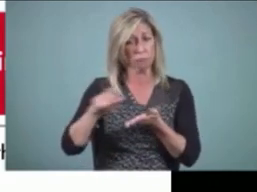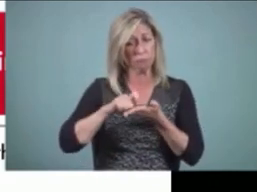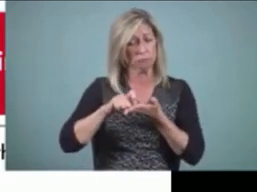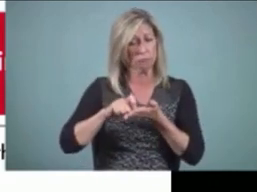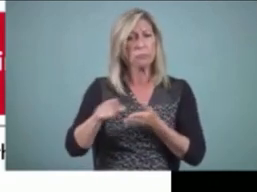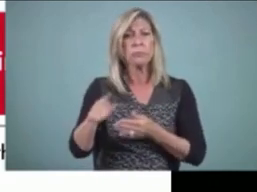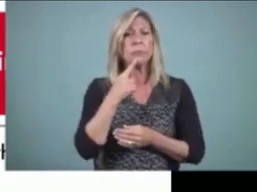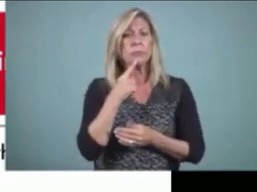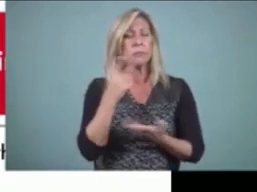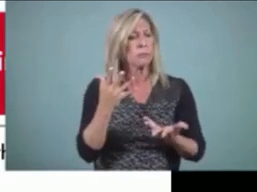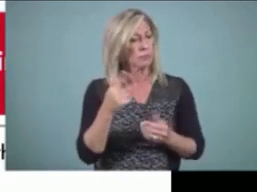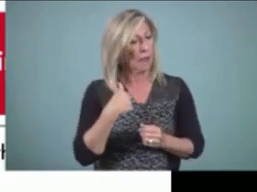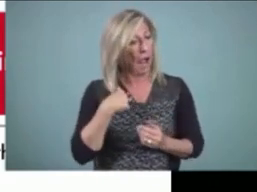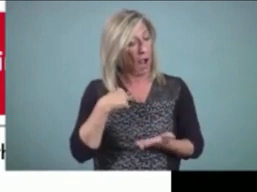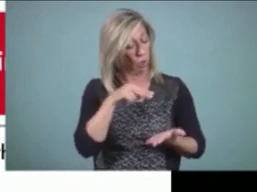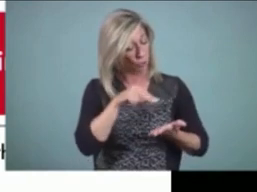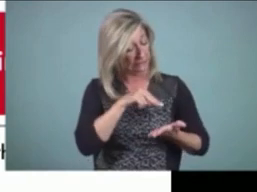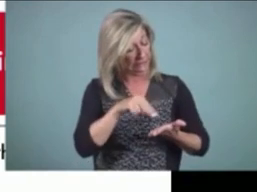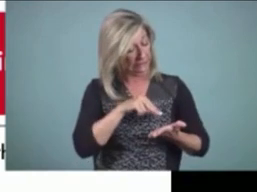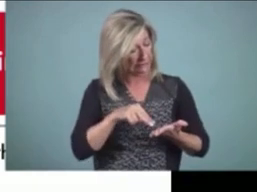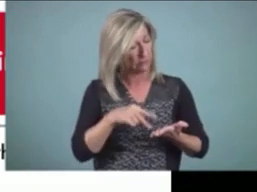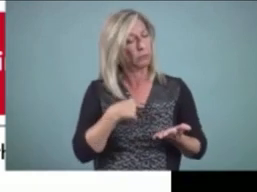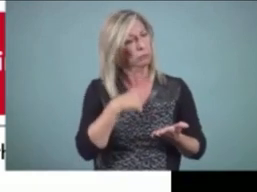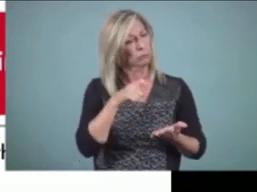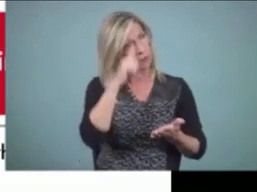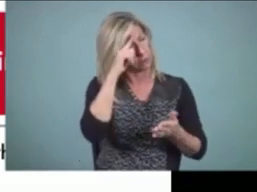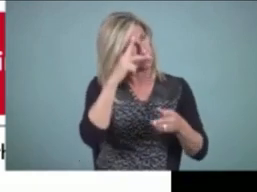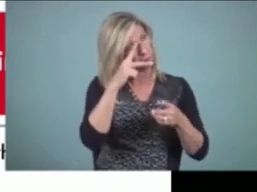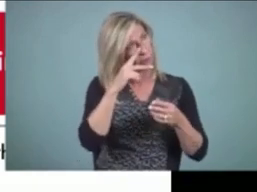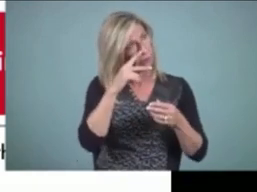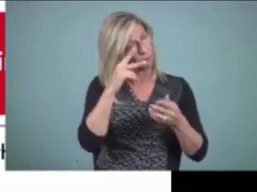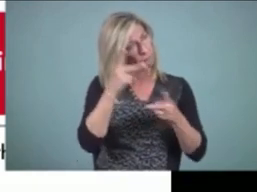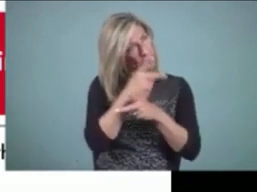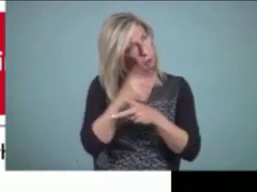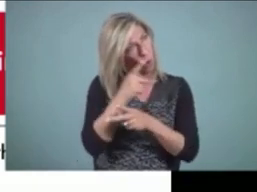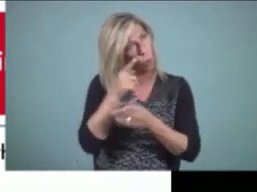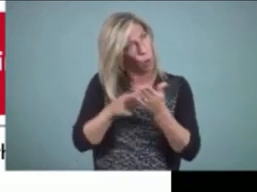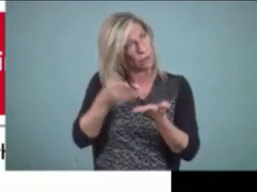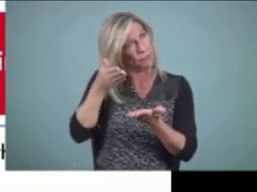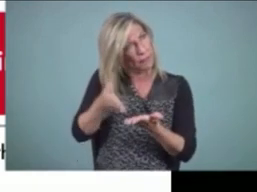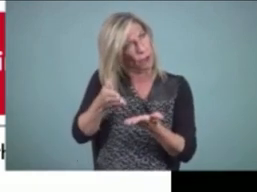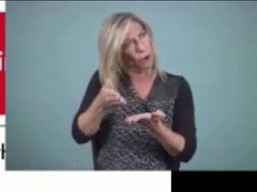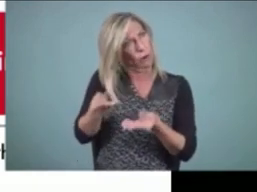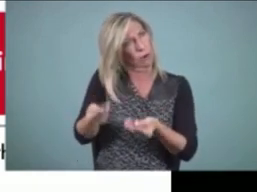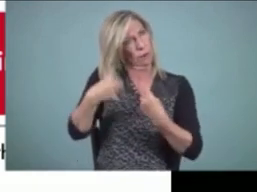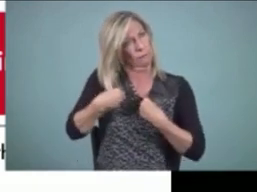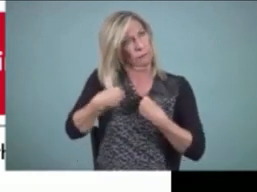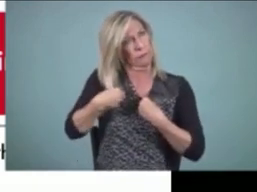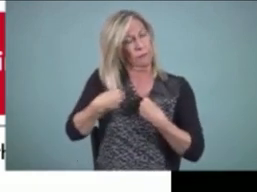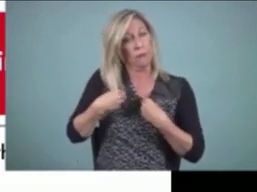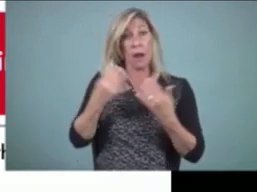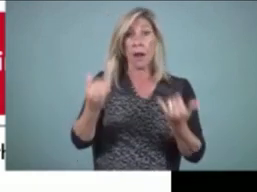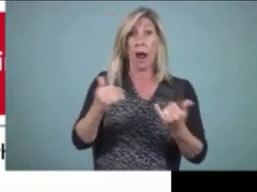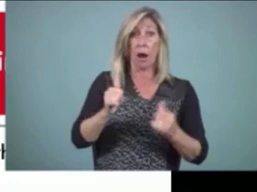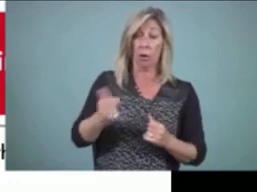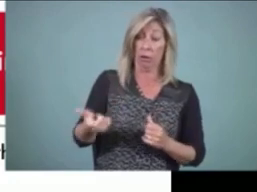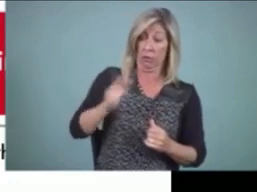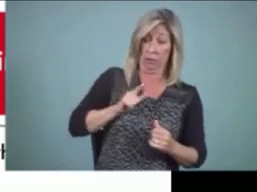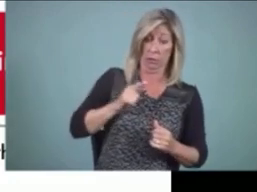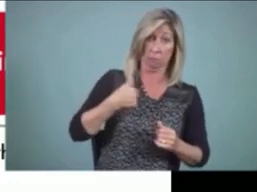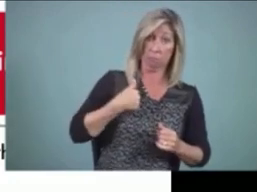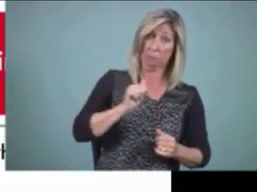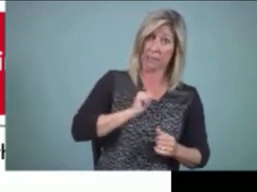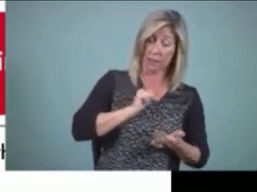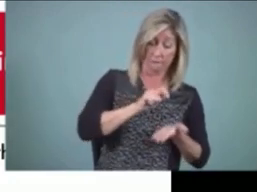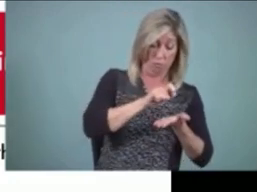what's already there. When I write, I have to make the English. It's that challenge of the blank page. And to